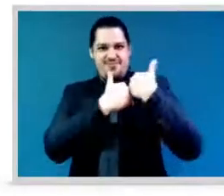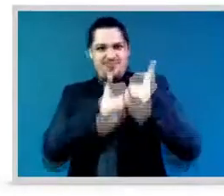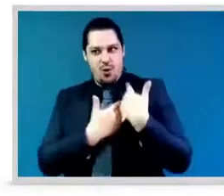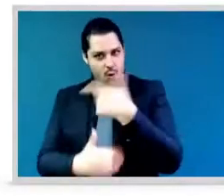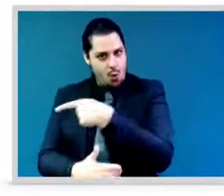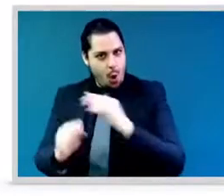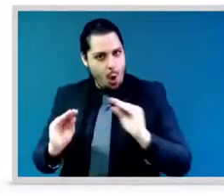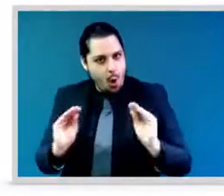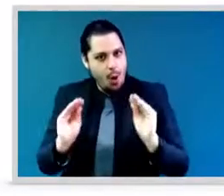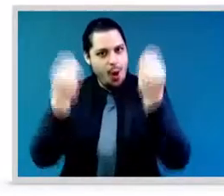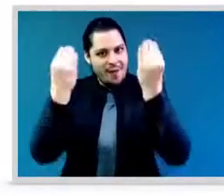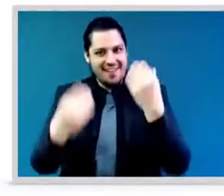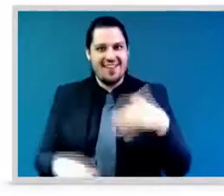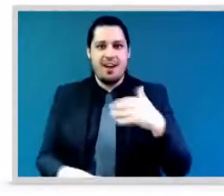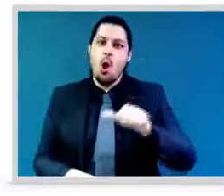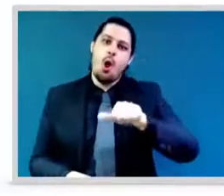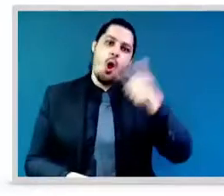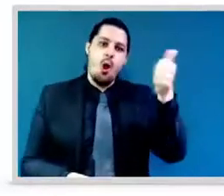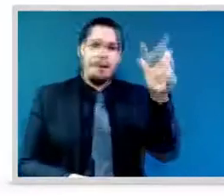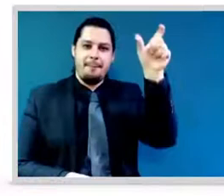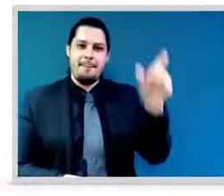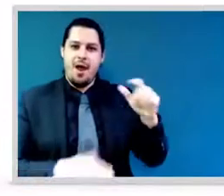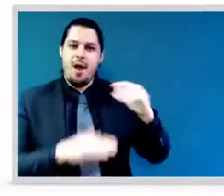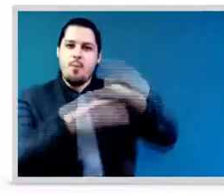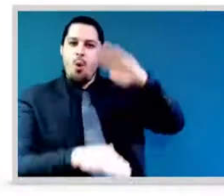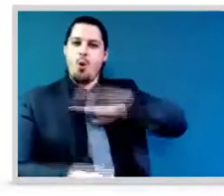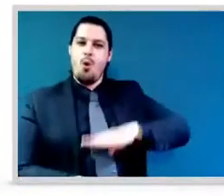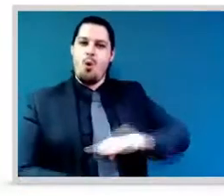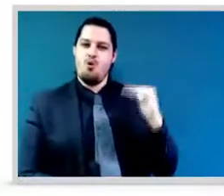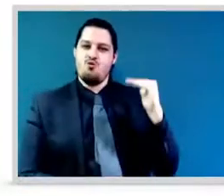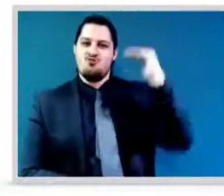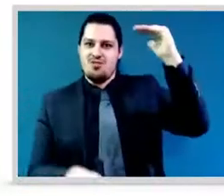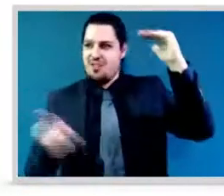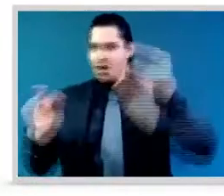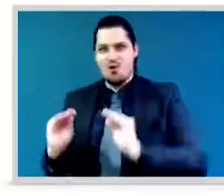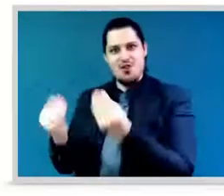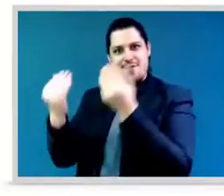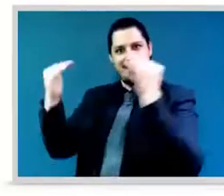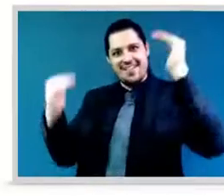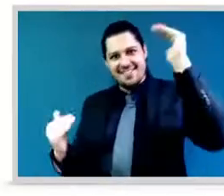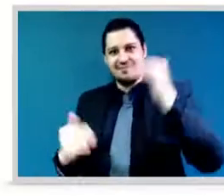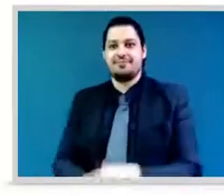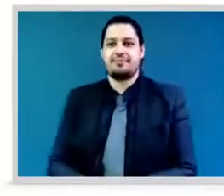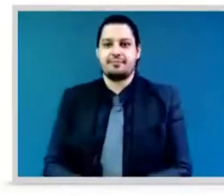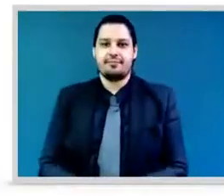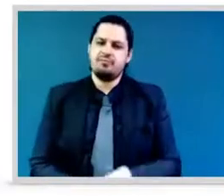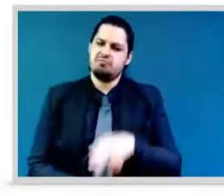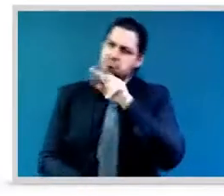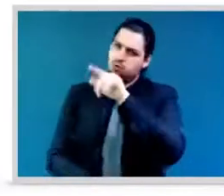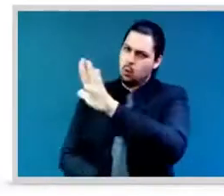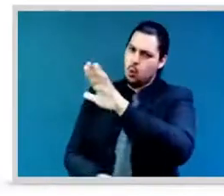from your perspective uh tell me about the importance of women's leadership and